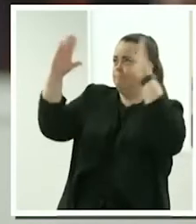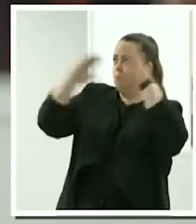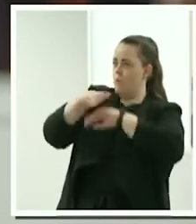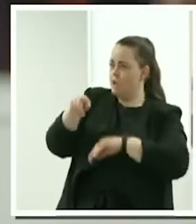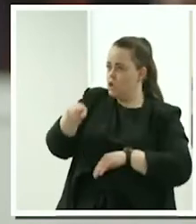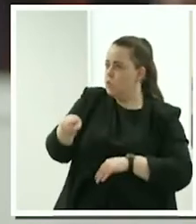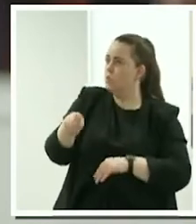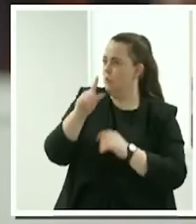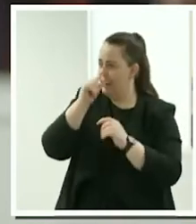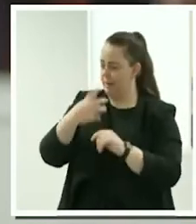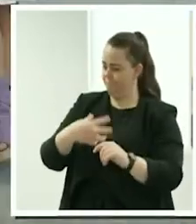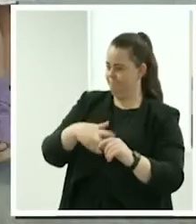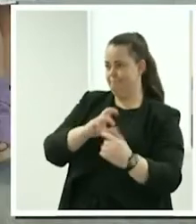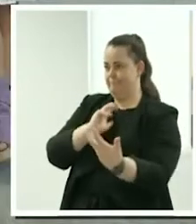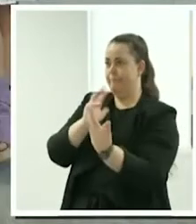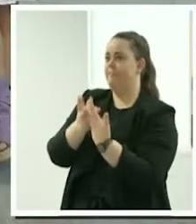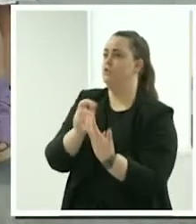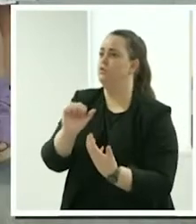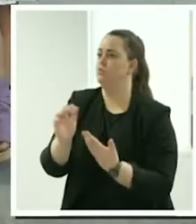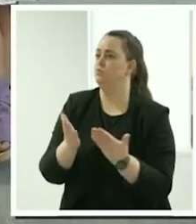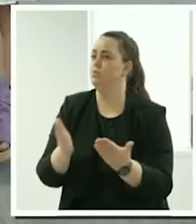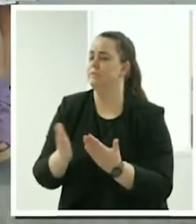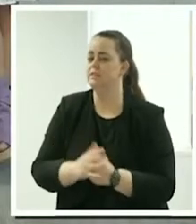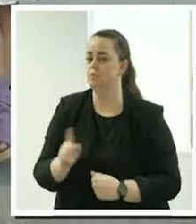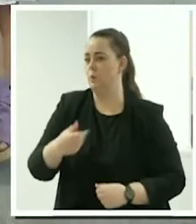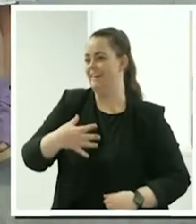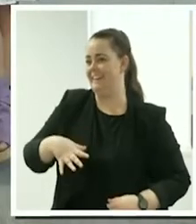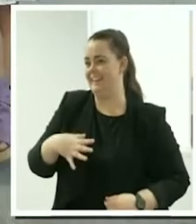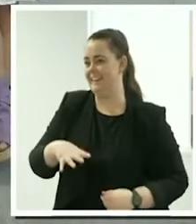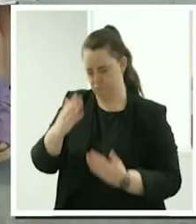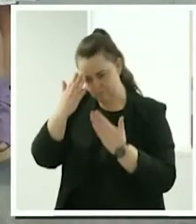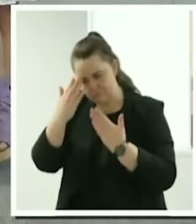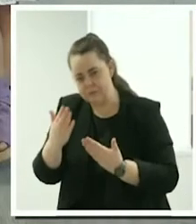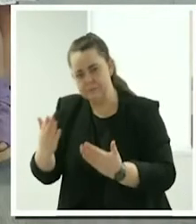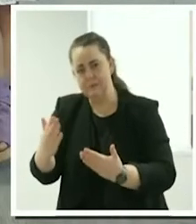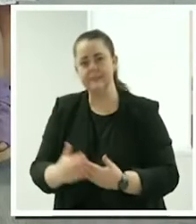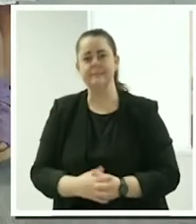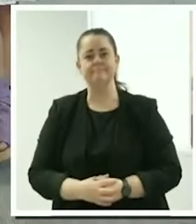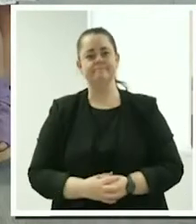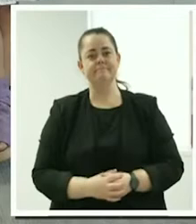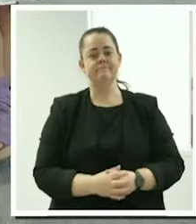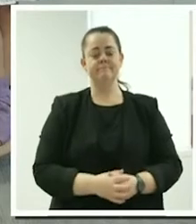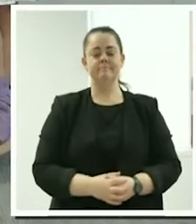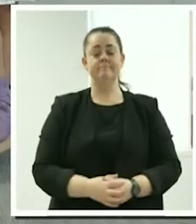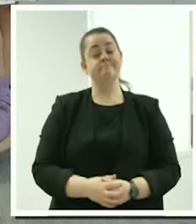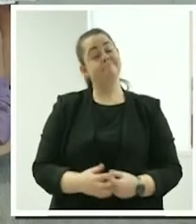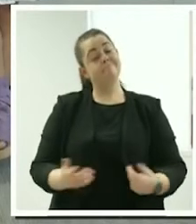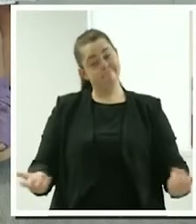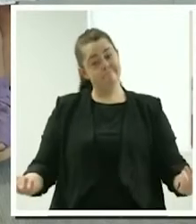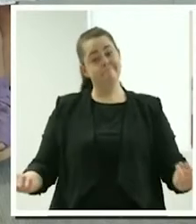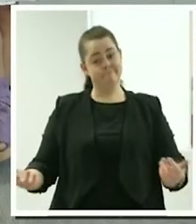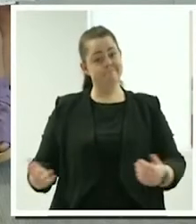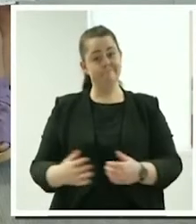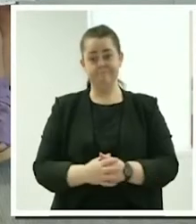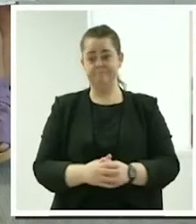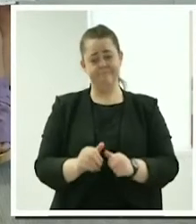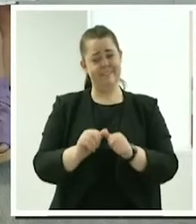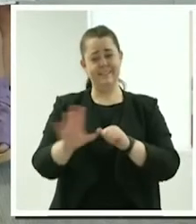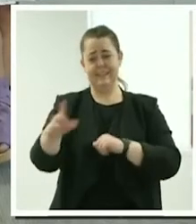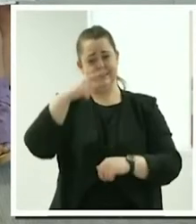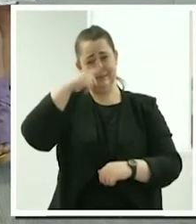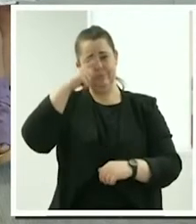and respect for clients' values. You have to admit, great people.